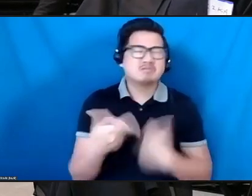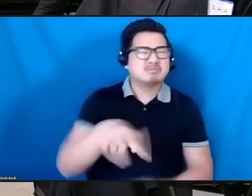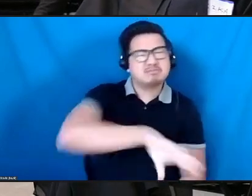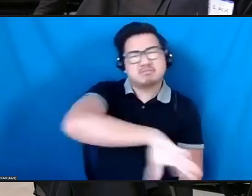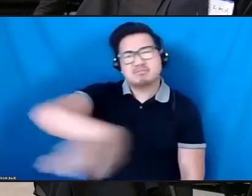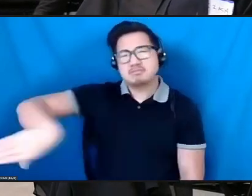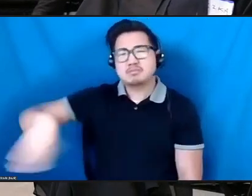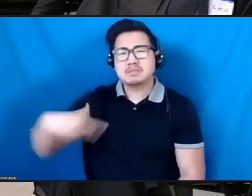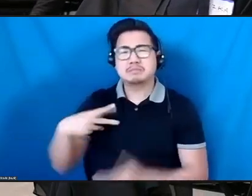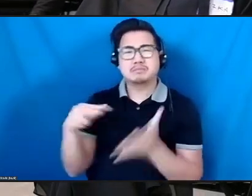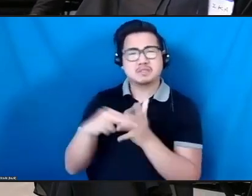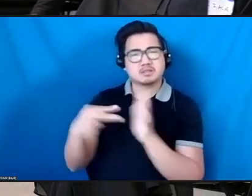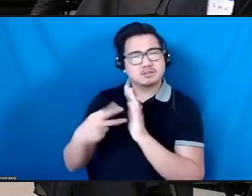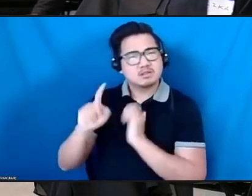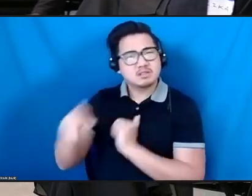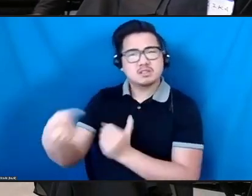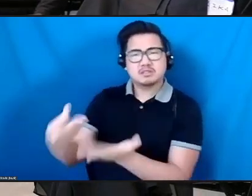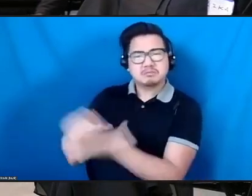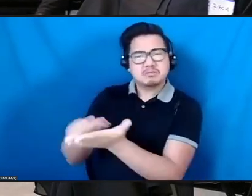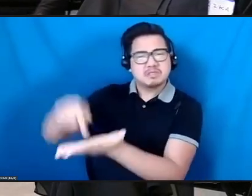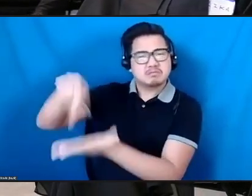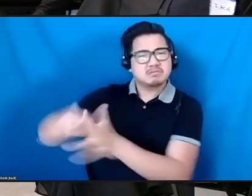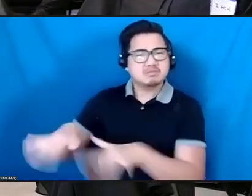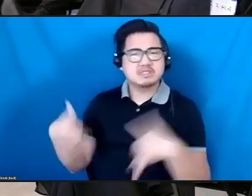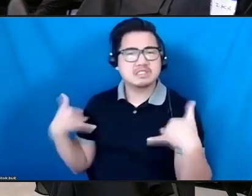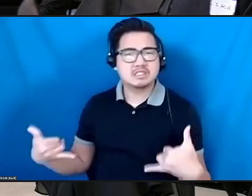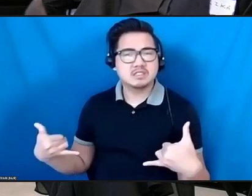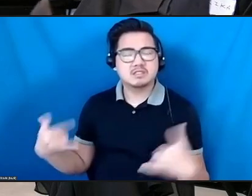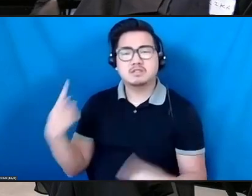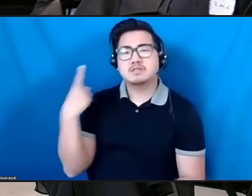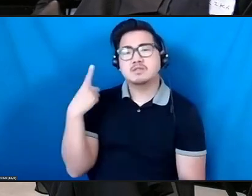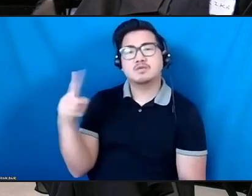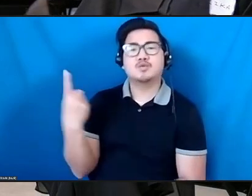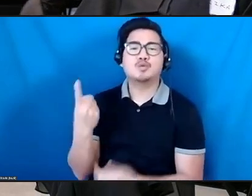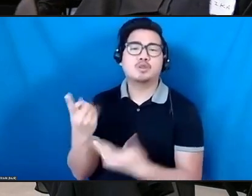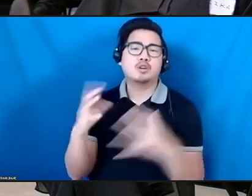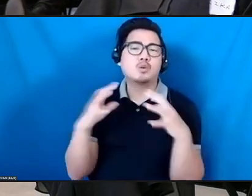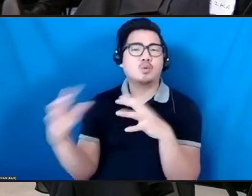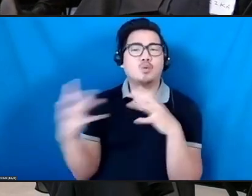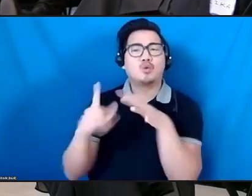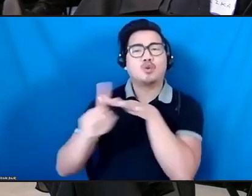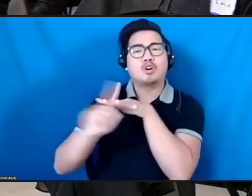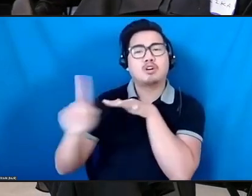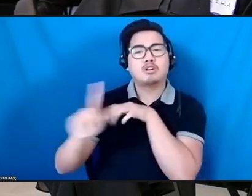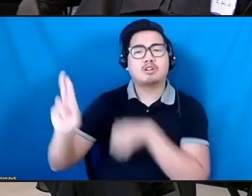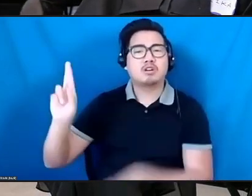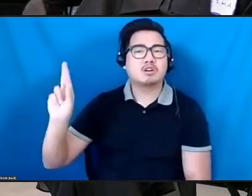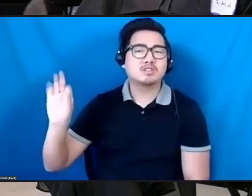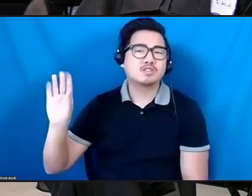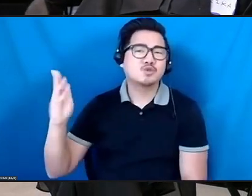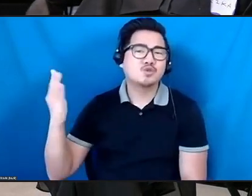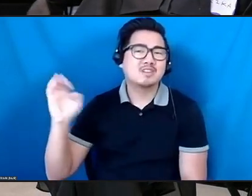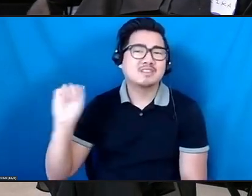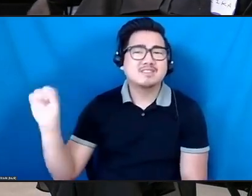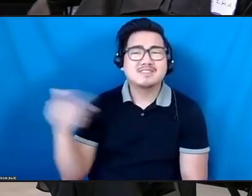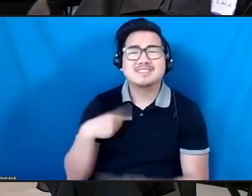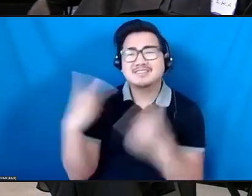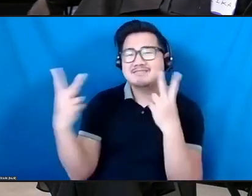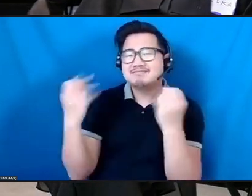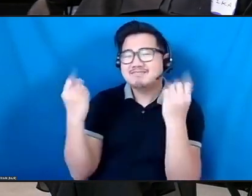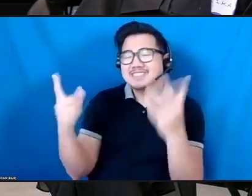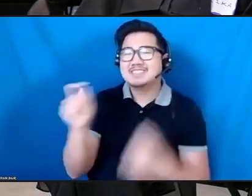and for funding, immediate funding for the war refugees. And I saw so many Ukrainian artists